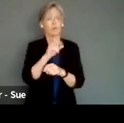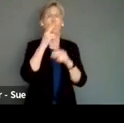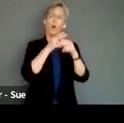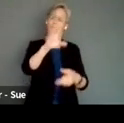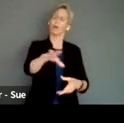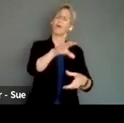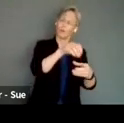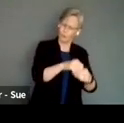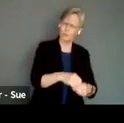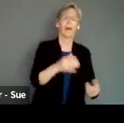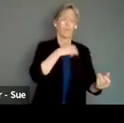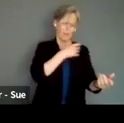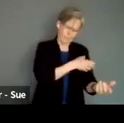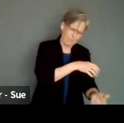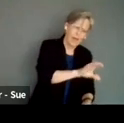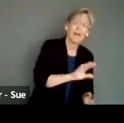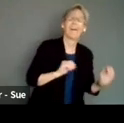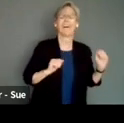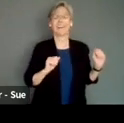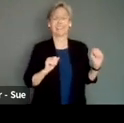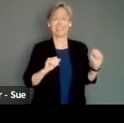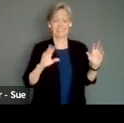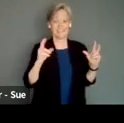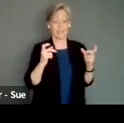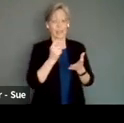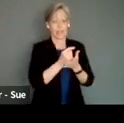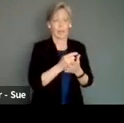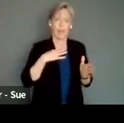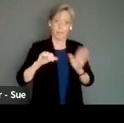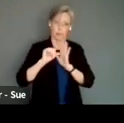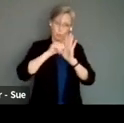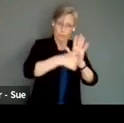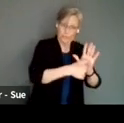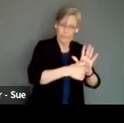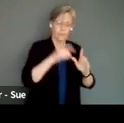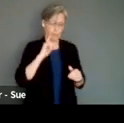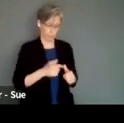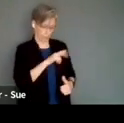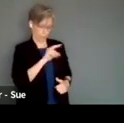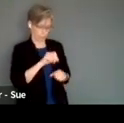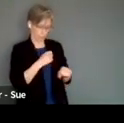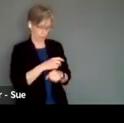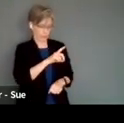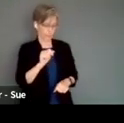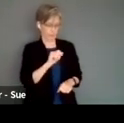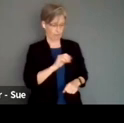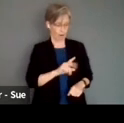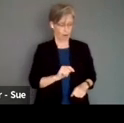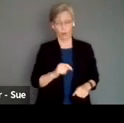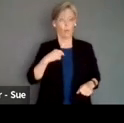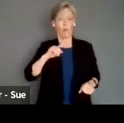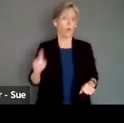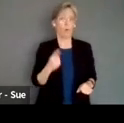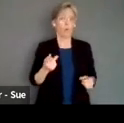or empowerment or as improvement. So it's a therapy. And I'm stressing this too, because for the first 30 years of disability art, we were only